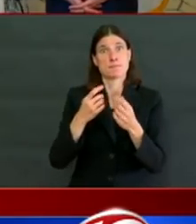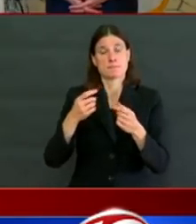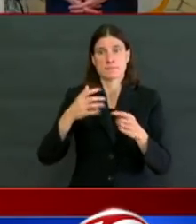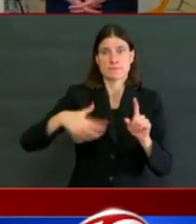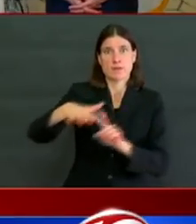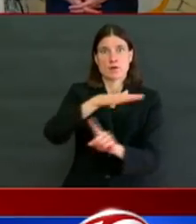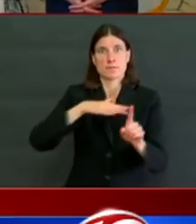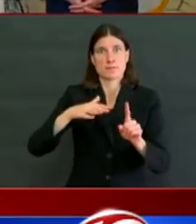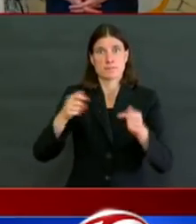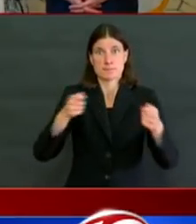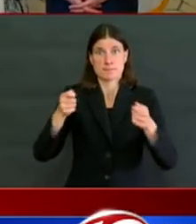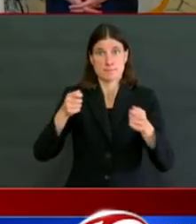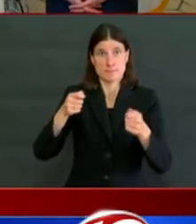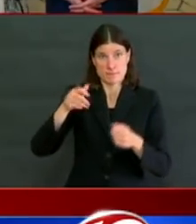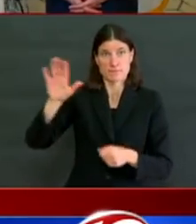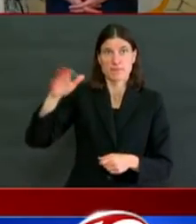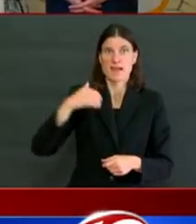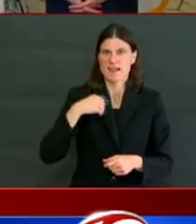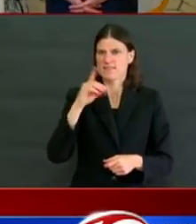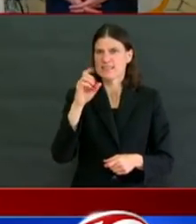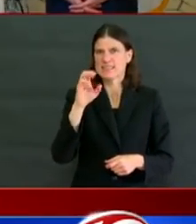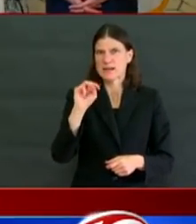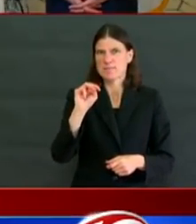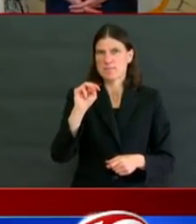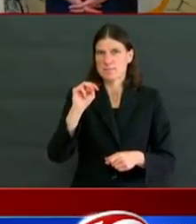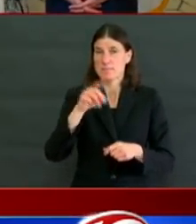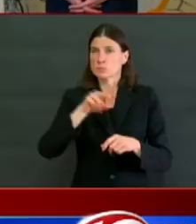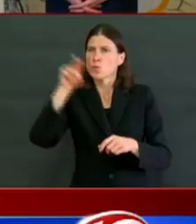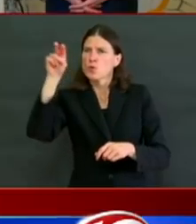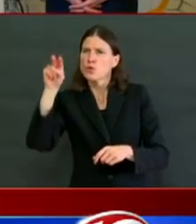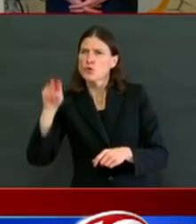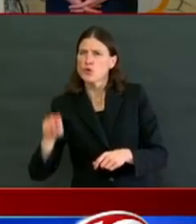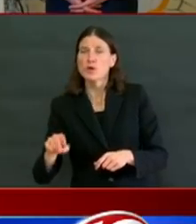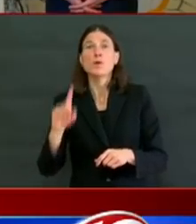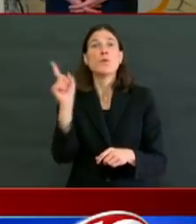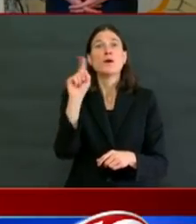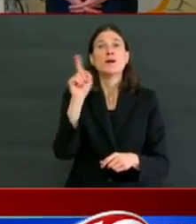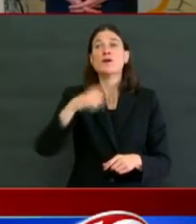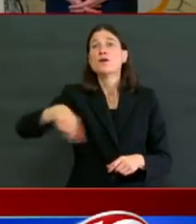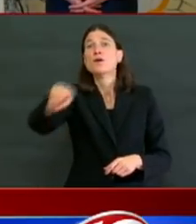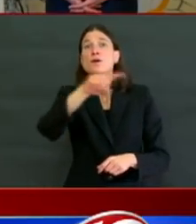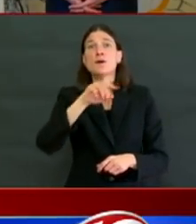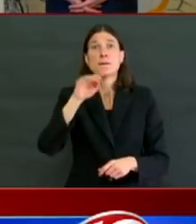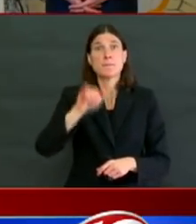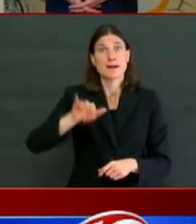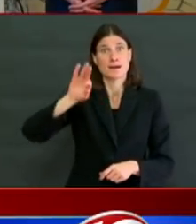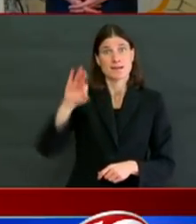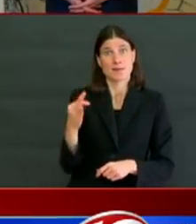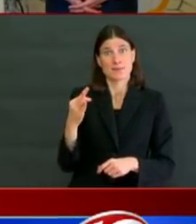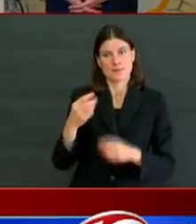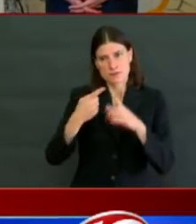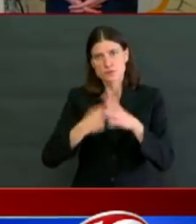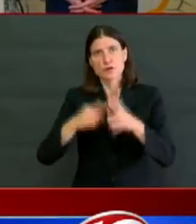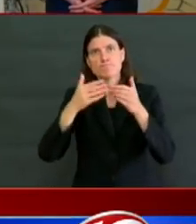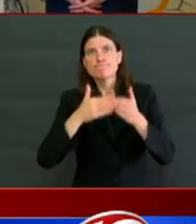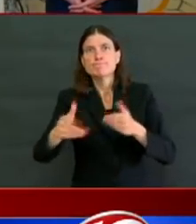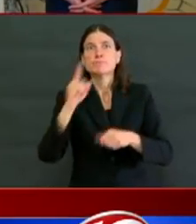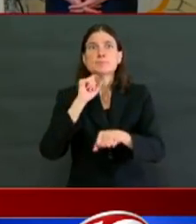It's not going to be just reopening the park. We're going to be reopening with reduced parking capacity